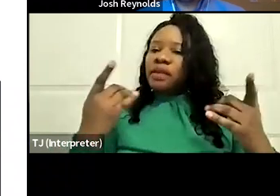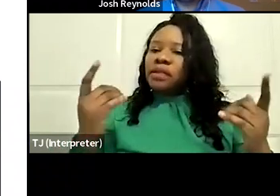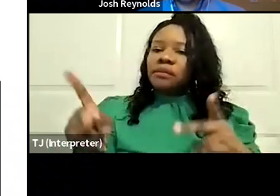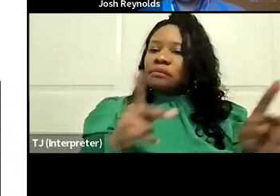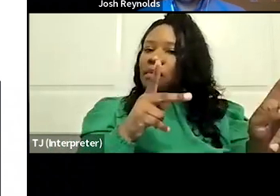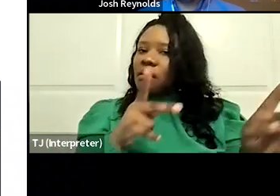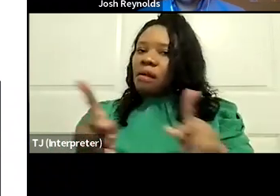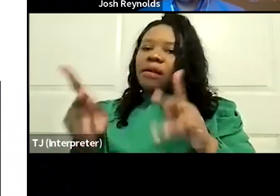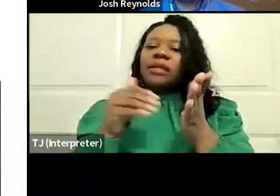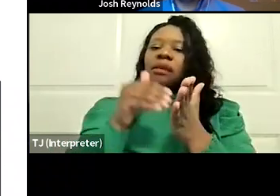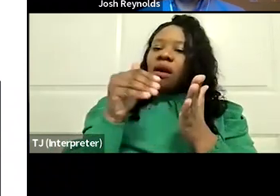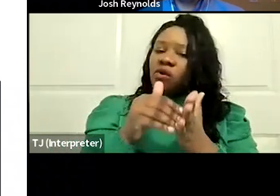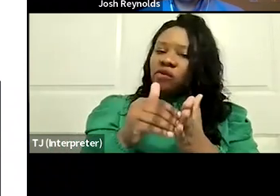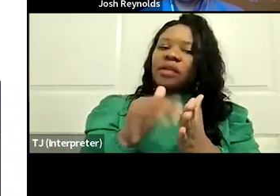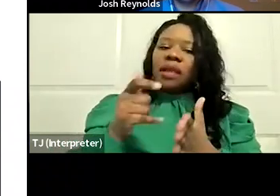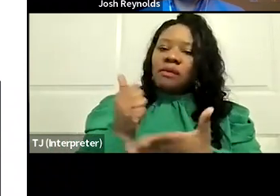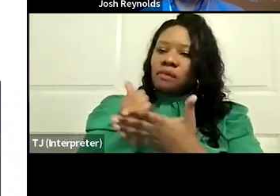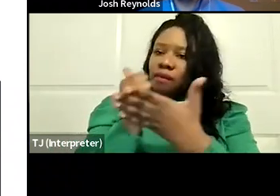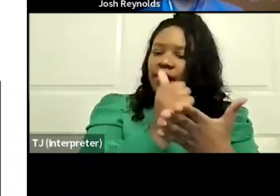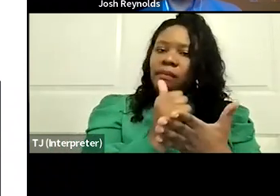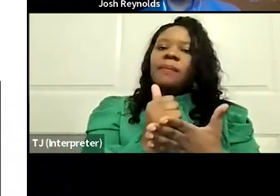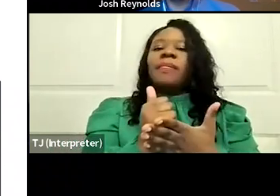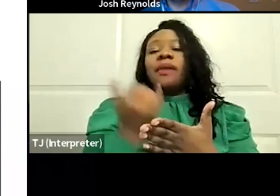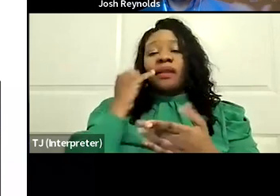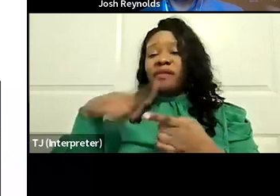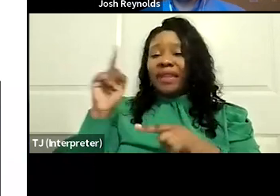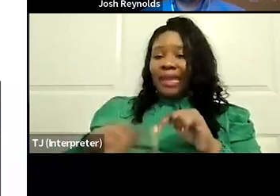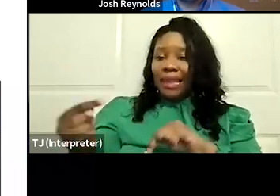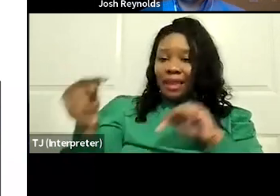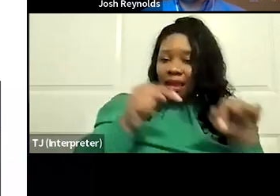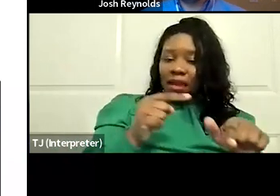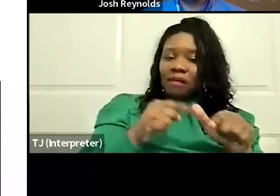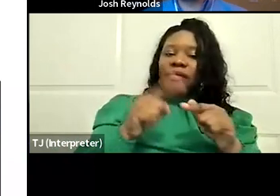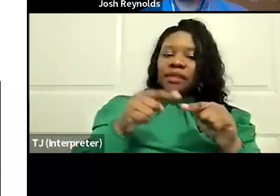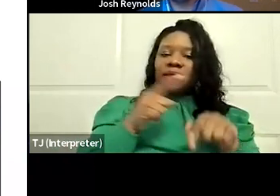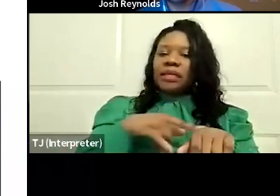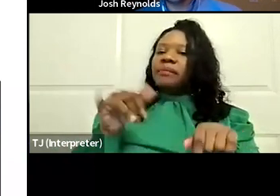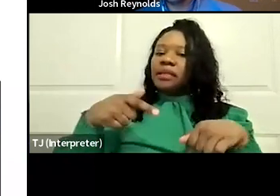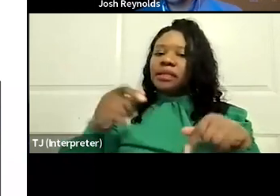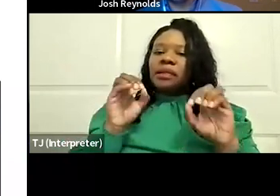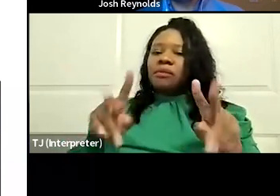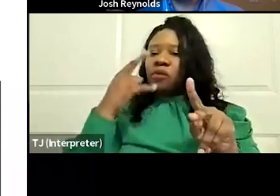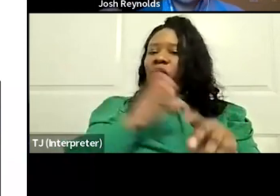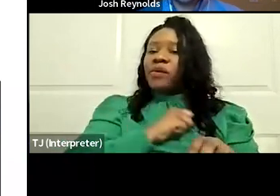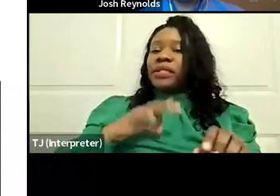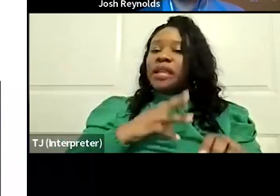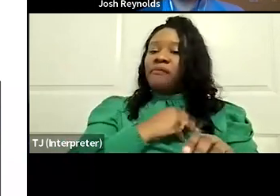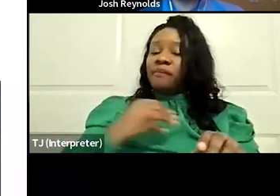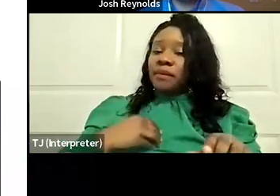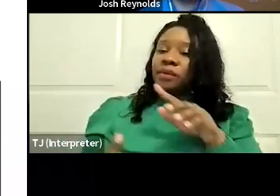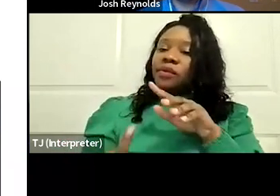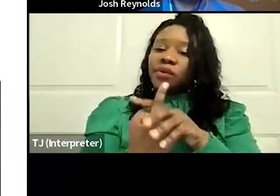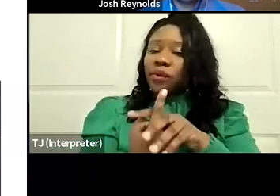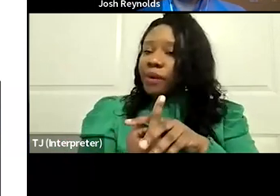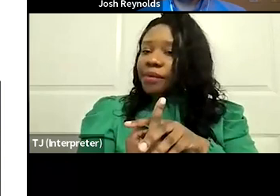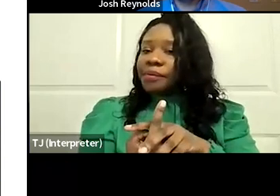this as well, because even if they can't come, this is an opportunity for a staff member to show up. I'm a former legislative